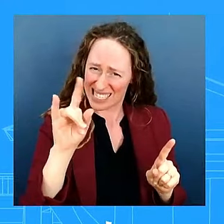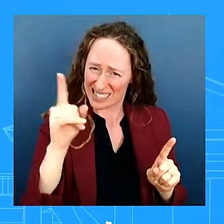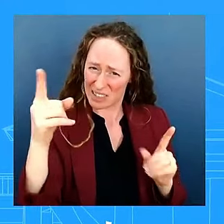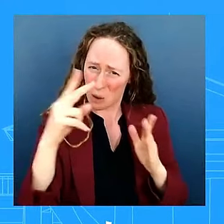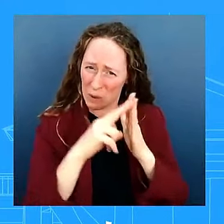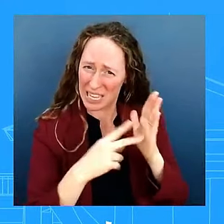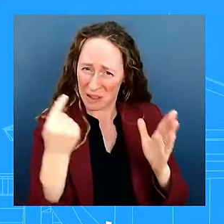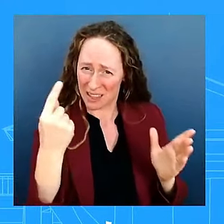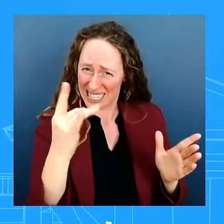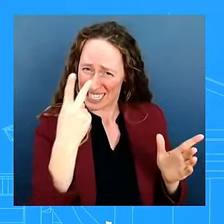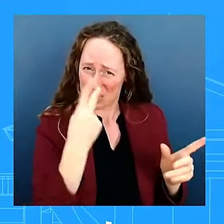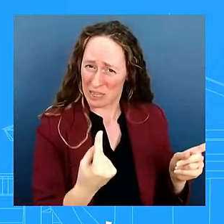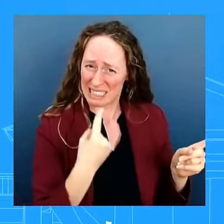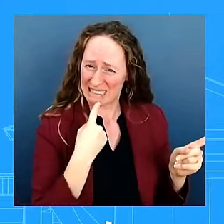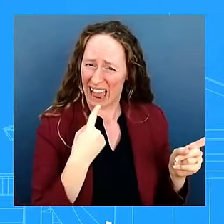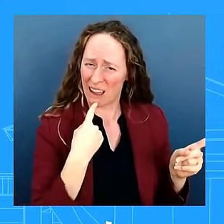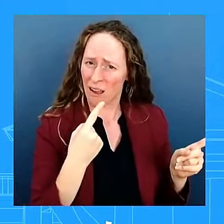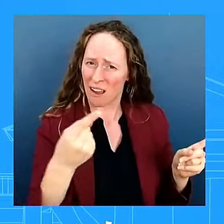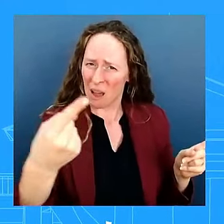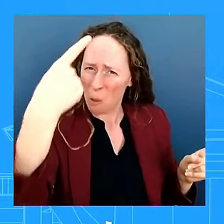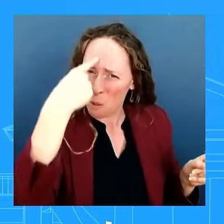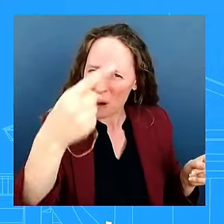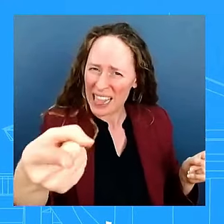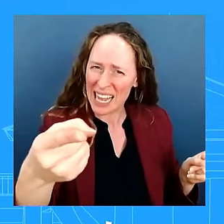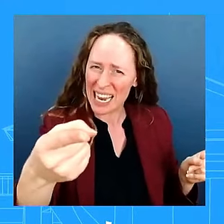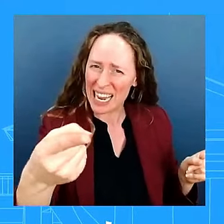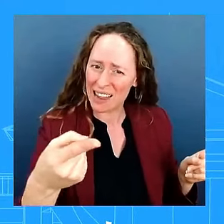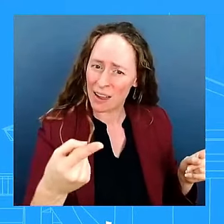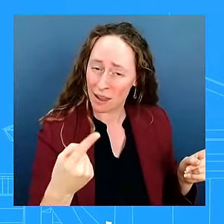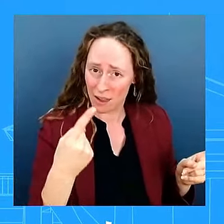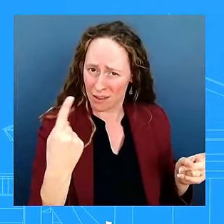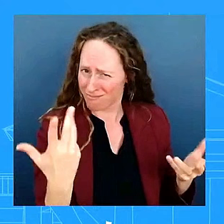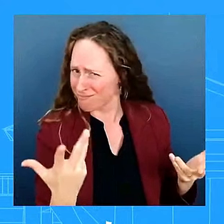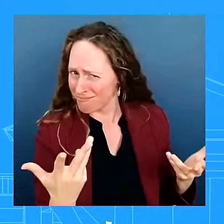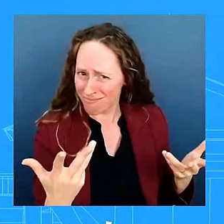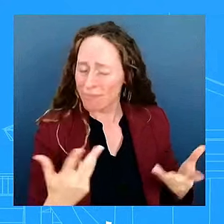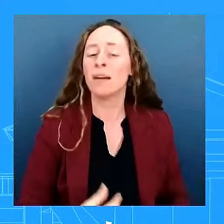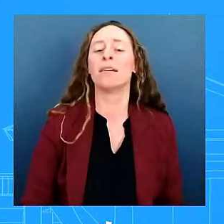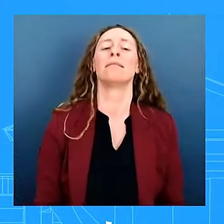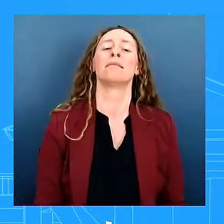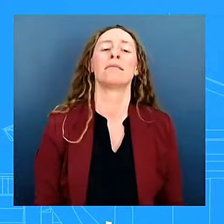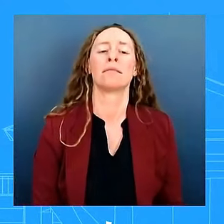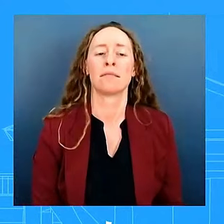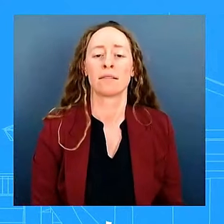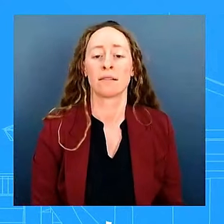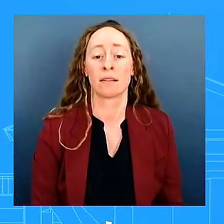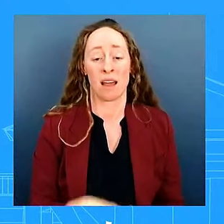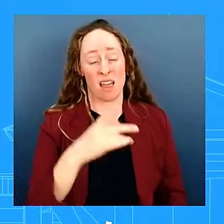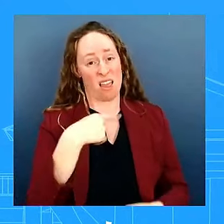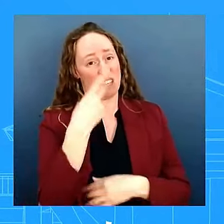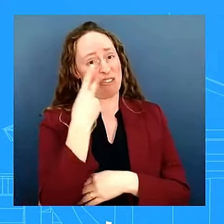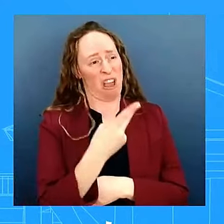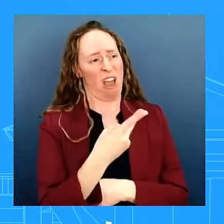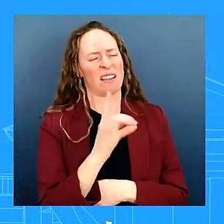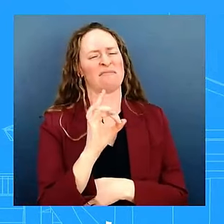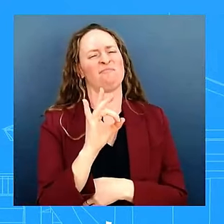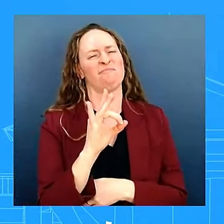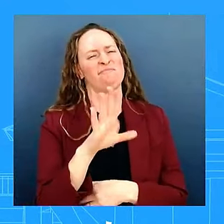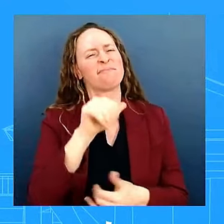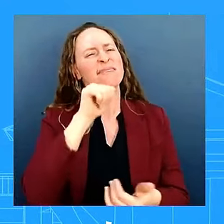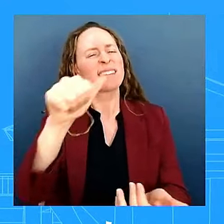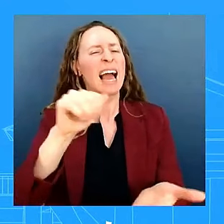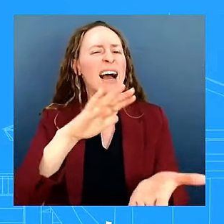repugnant these types of comments it is un-american uh to say these types of things exactly uh the kind of